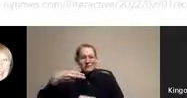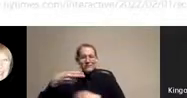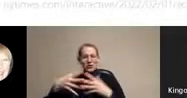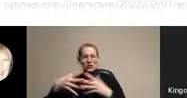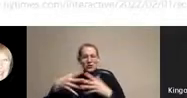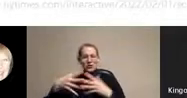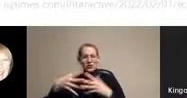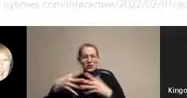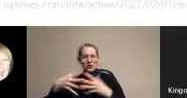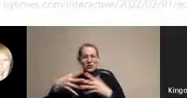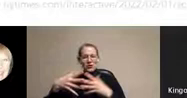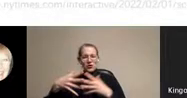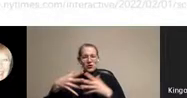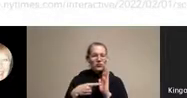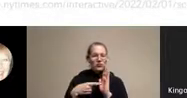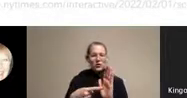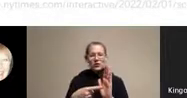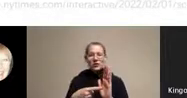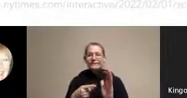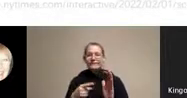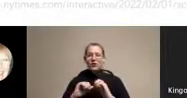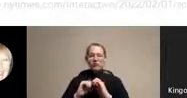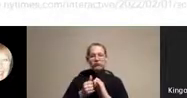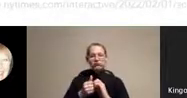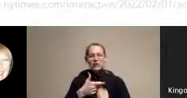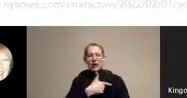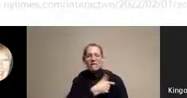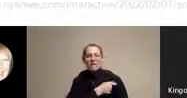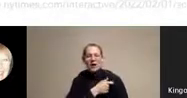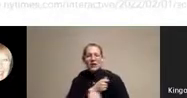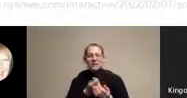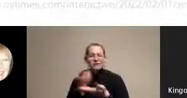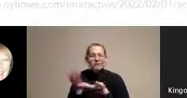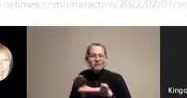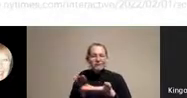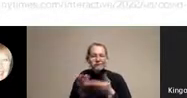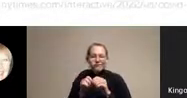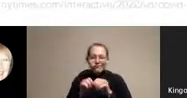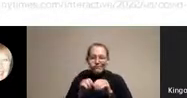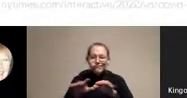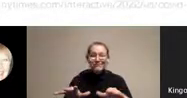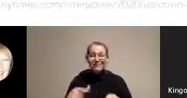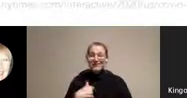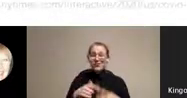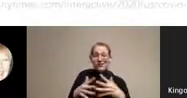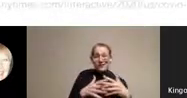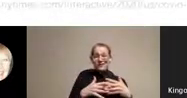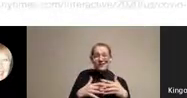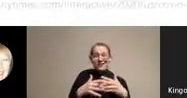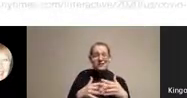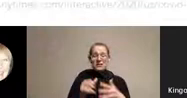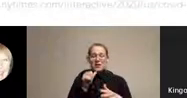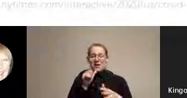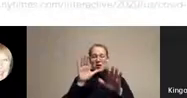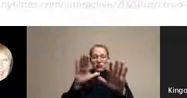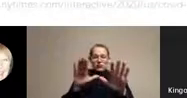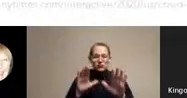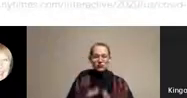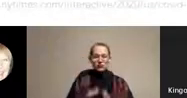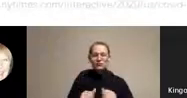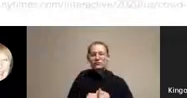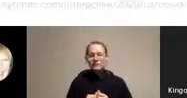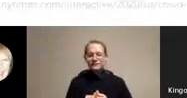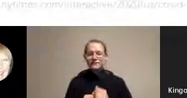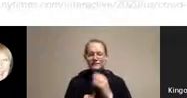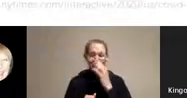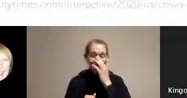the share of population with a booster dose. We as a country have not done that great. I mean, there's different ways of looking at it, of course. I mean, can look at this